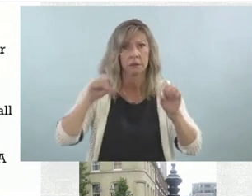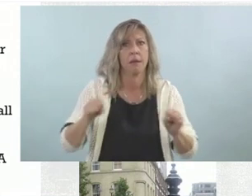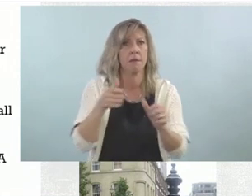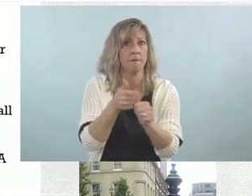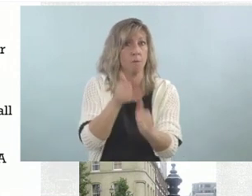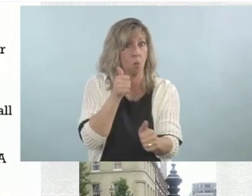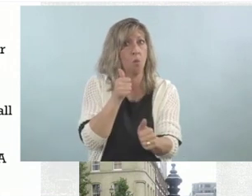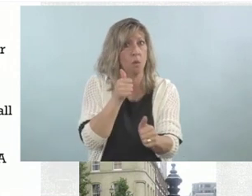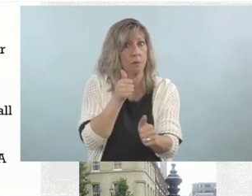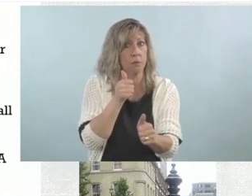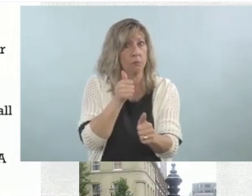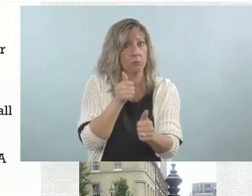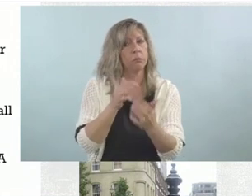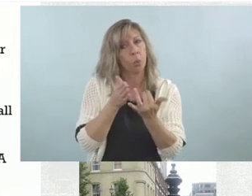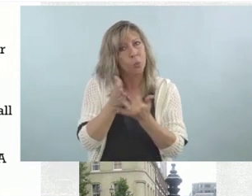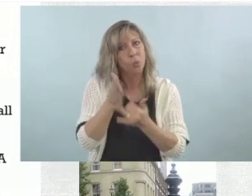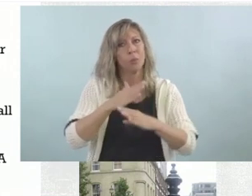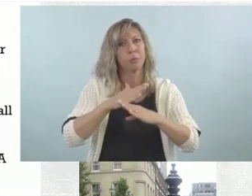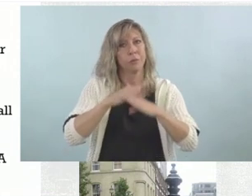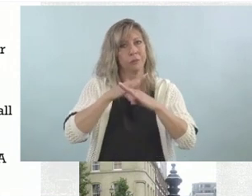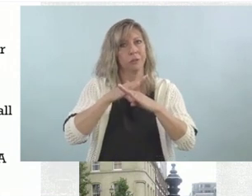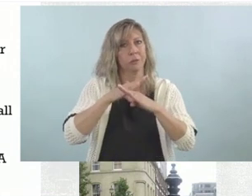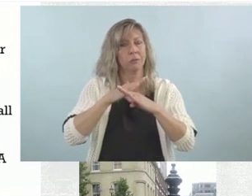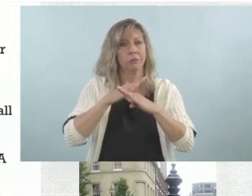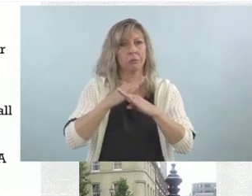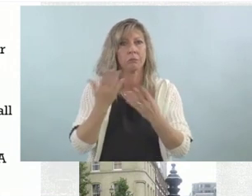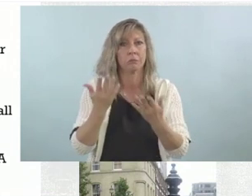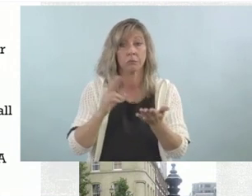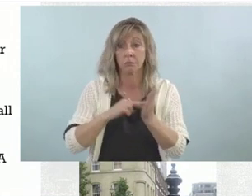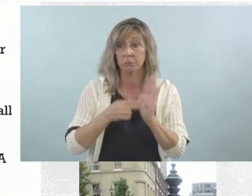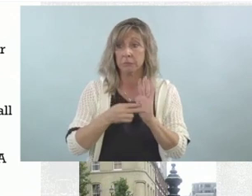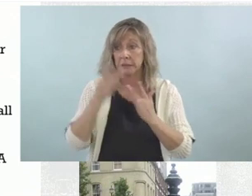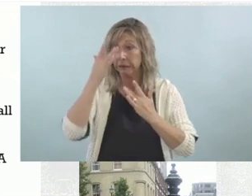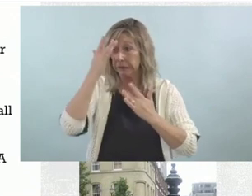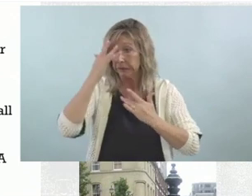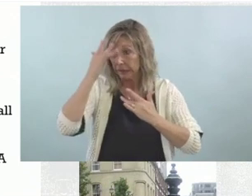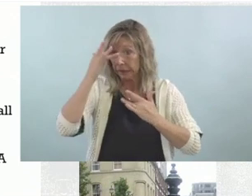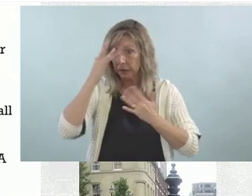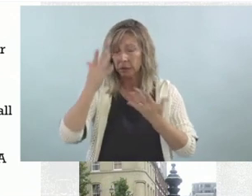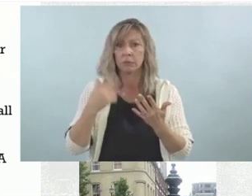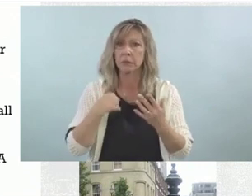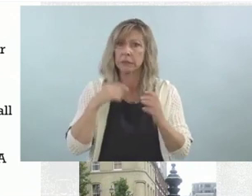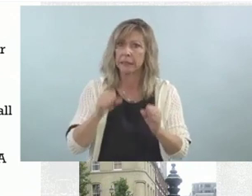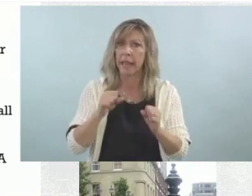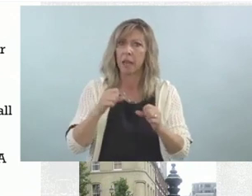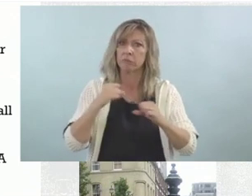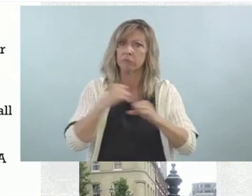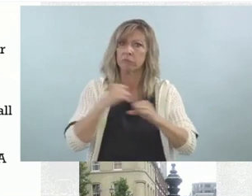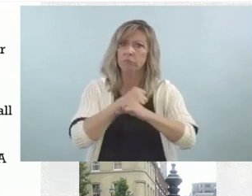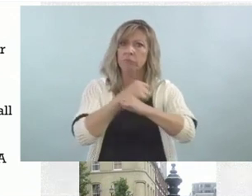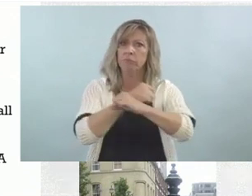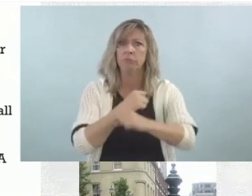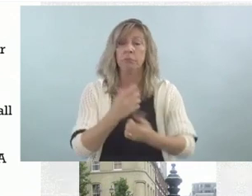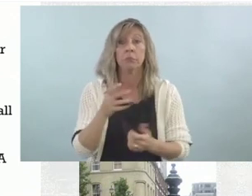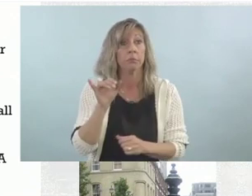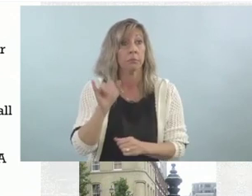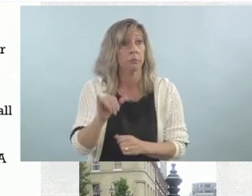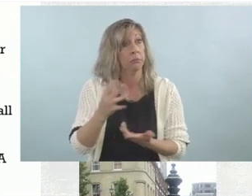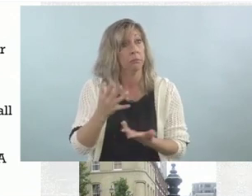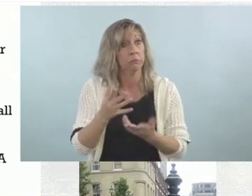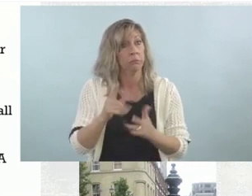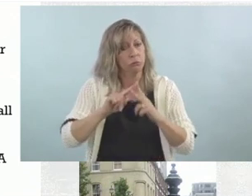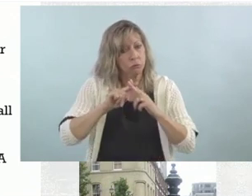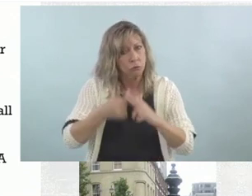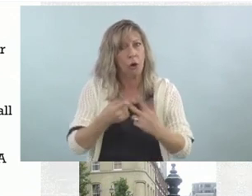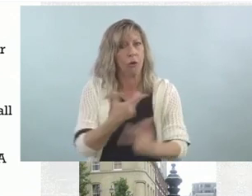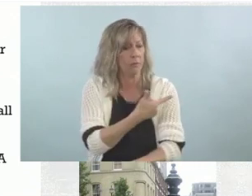It's a turning point in how we address disease. And it led to the rise of immunizations. And it changed